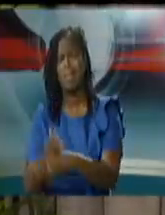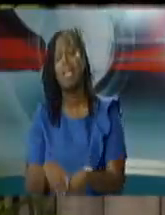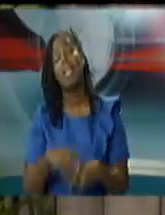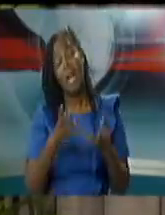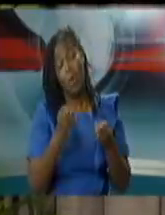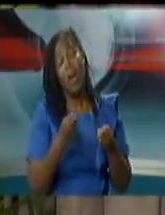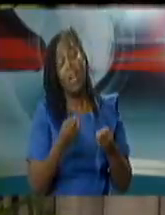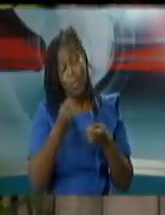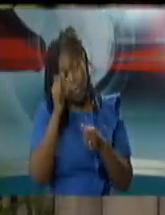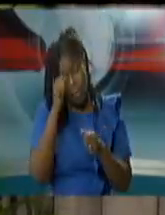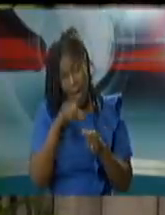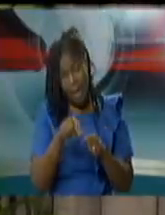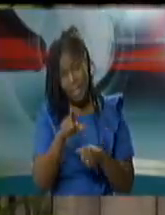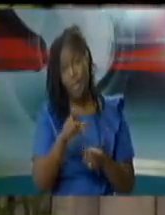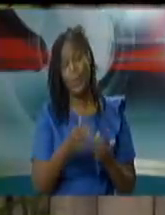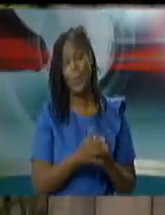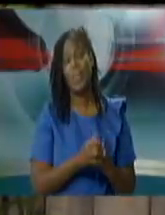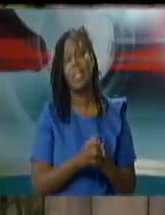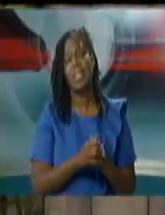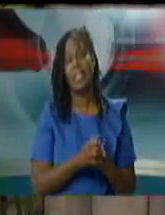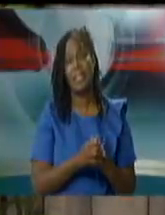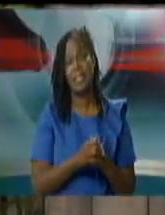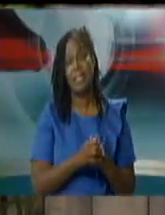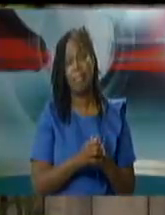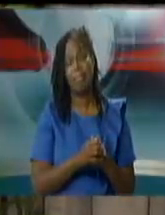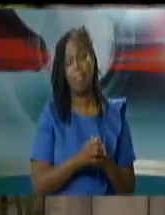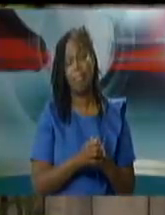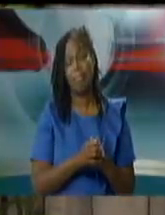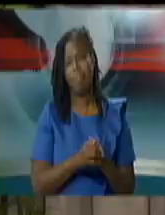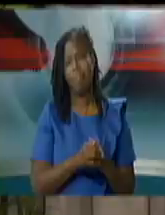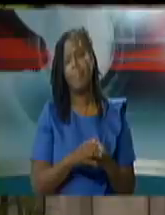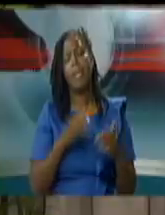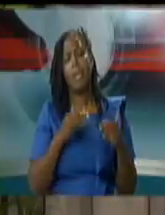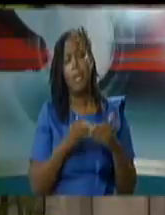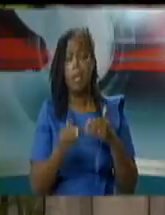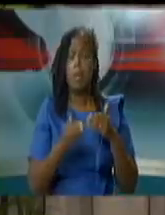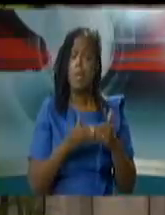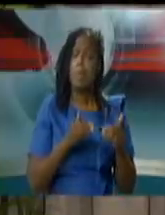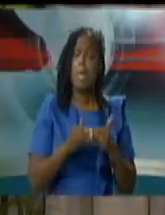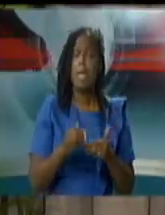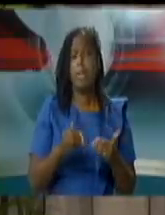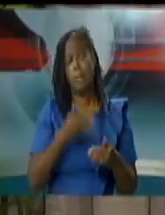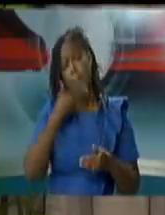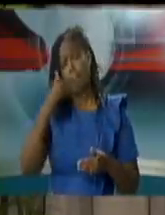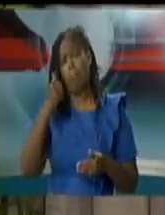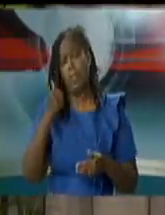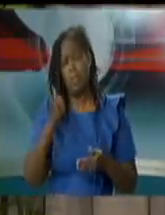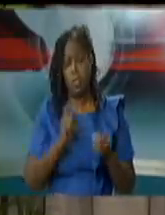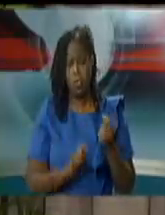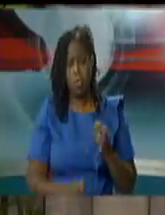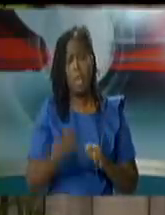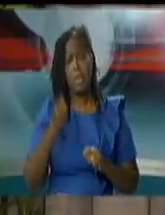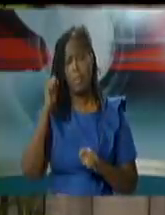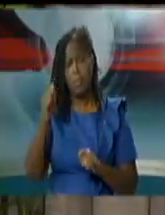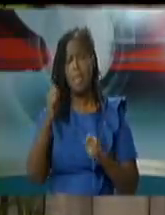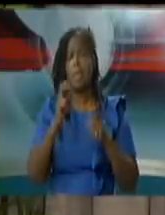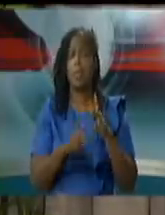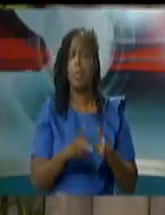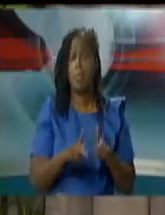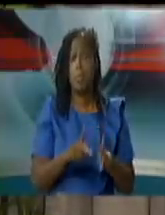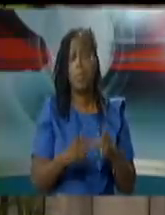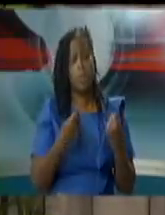notwithstanding the very best efforts of trinidad and tobago citizens as a whole residents as a whole